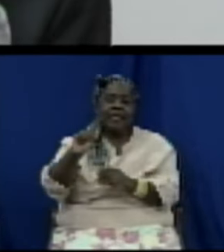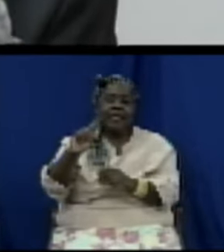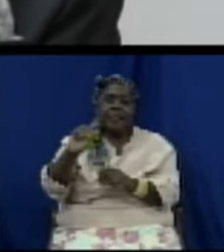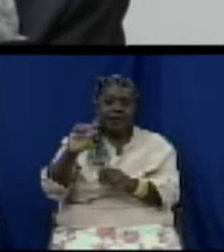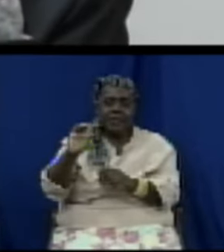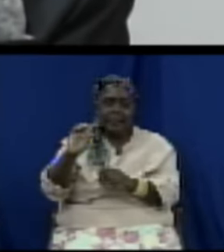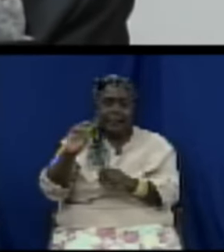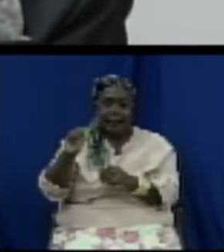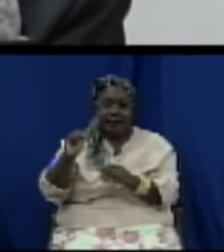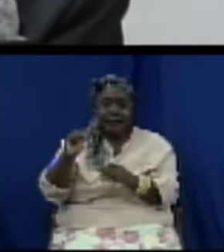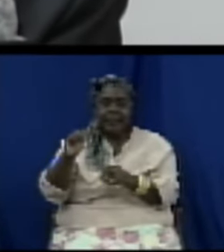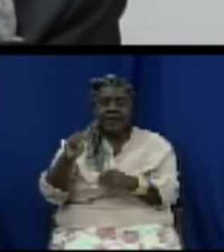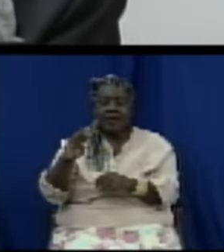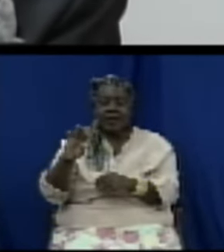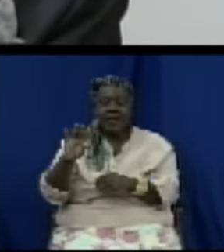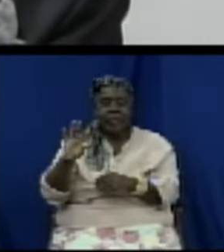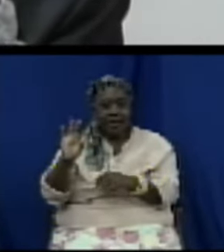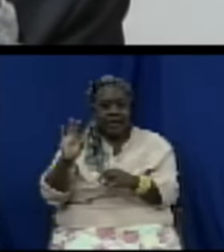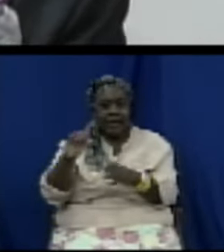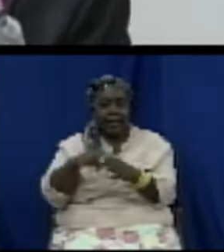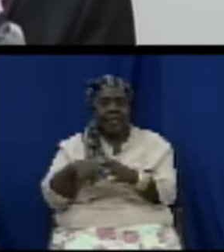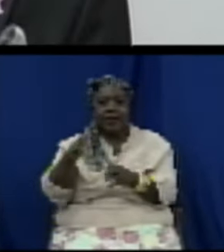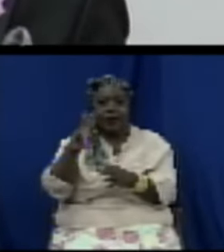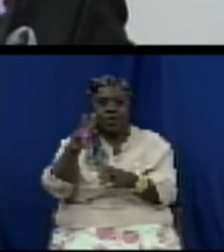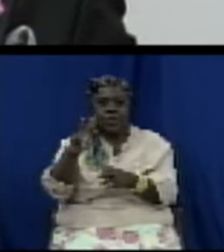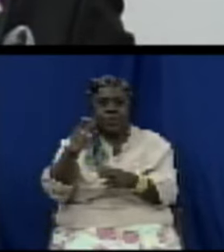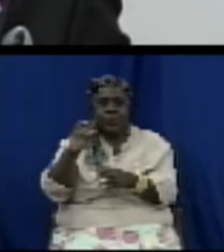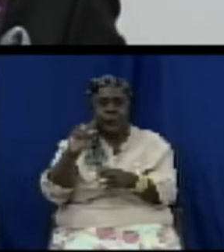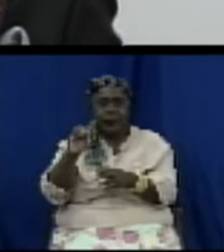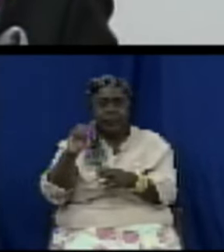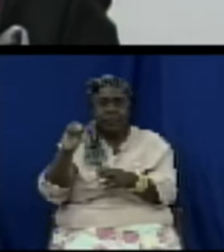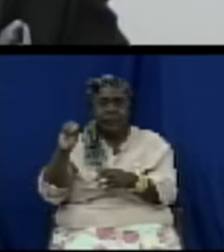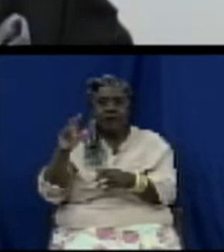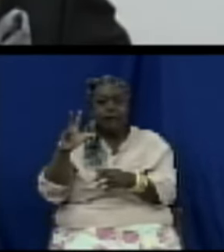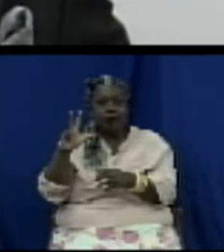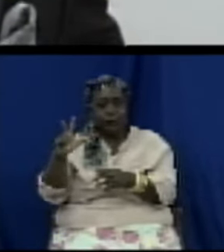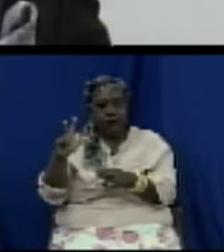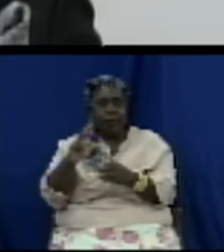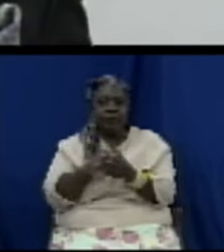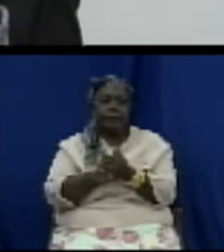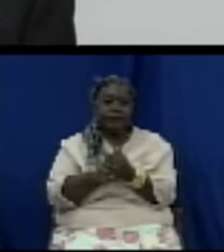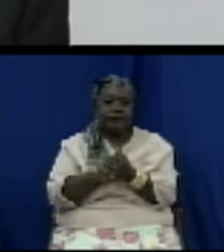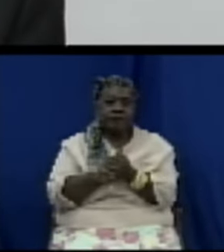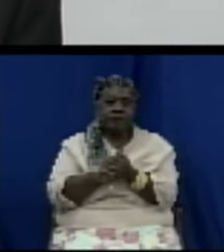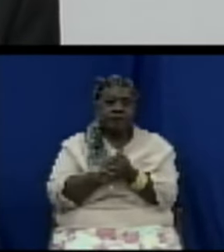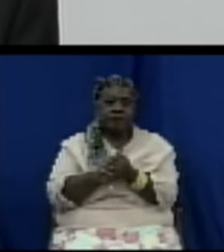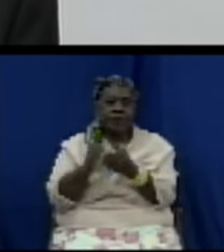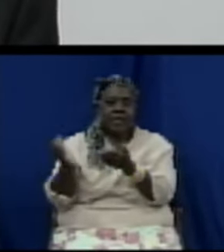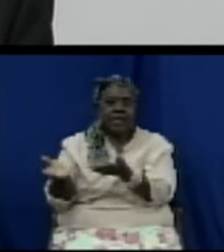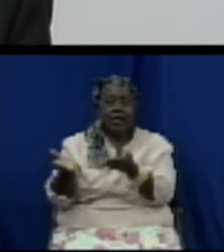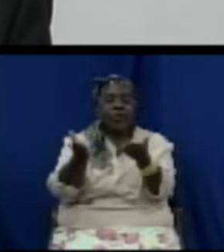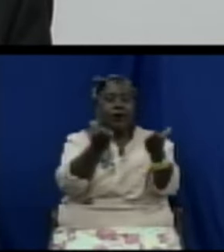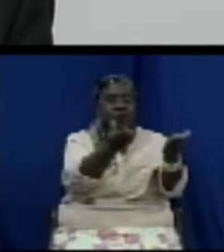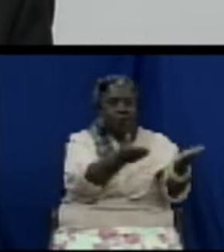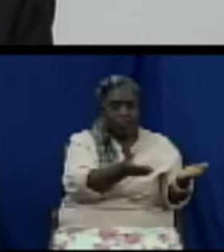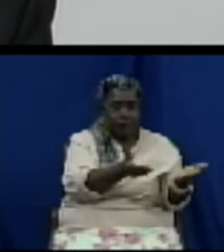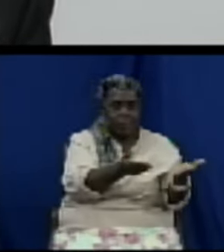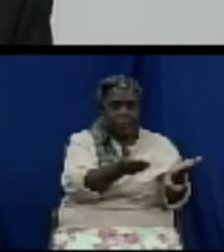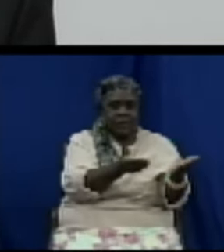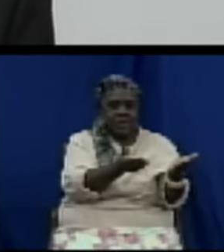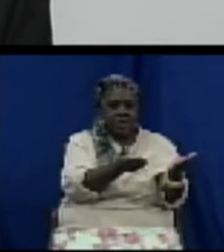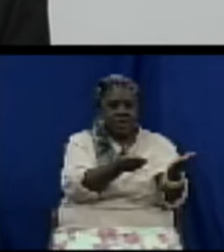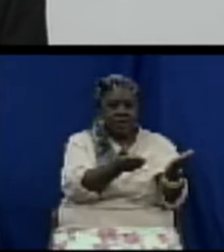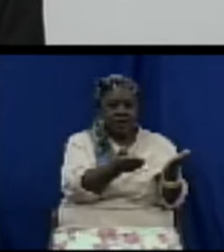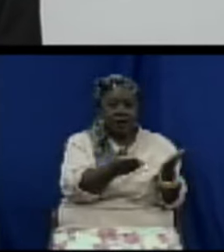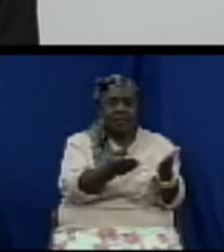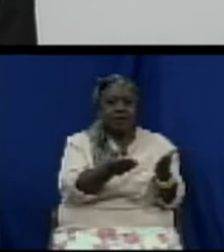back in 2003 and which was brought into force in this